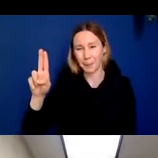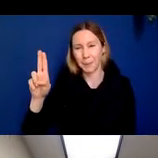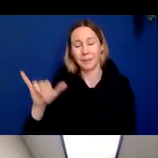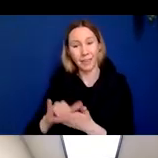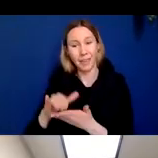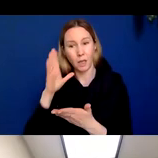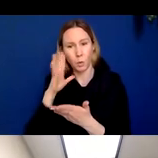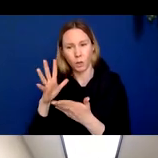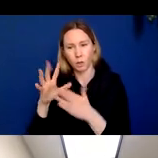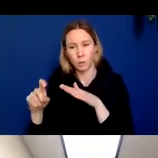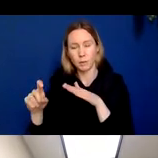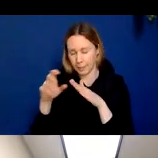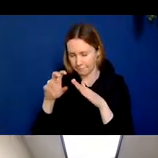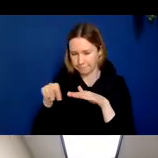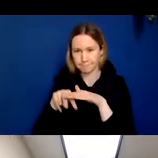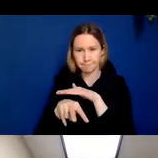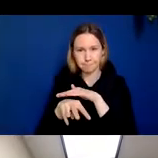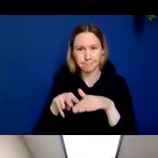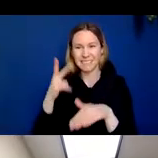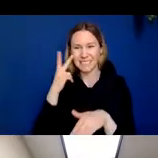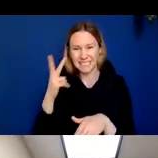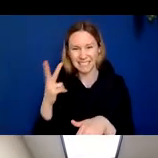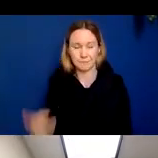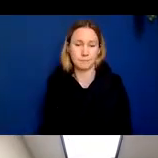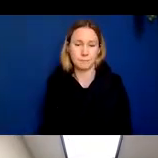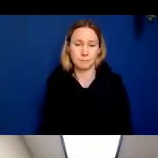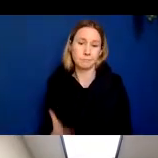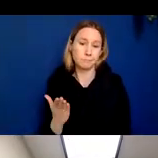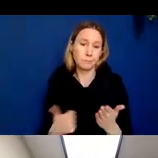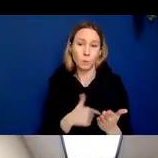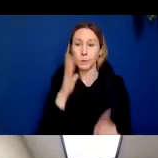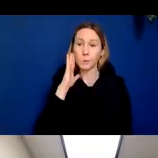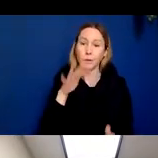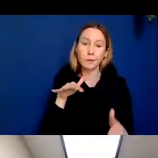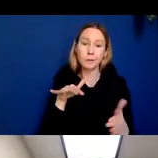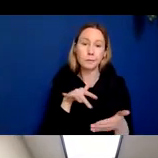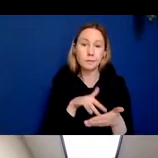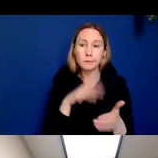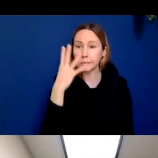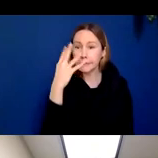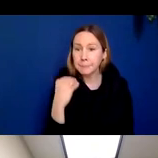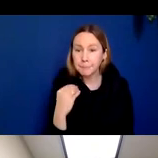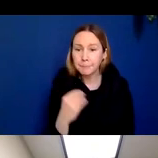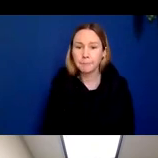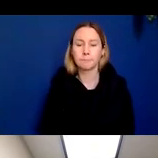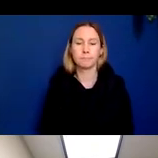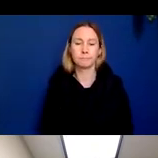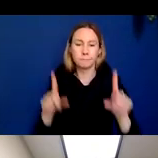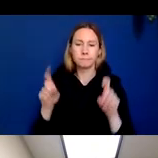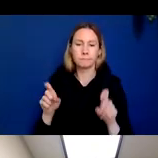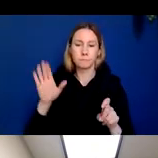amyloid protein. Depending on the case, we may decide that we want to do a sleep study, we want to test autonomic function,